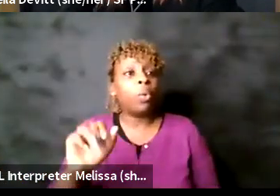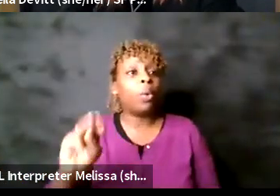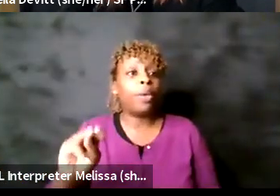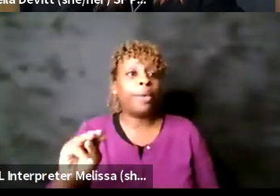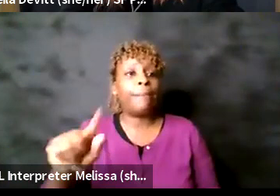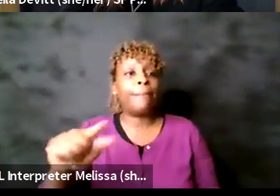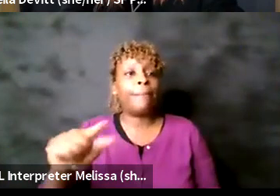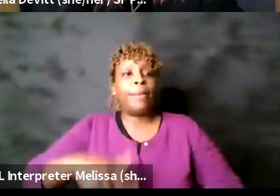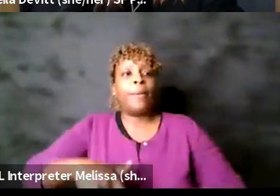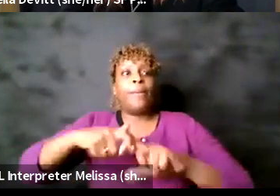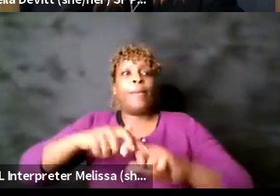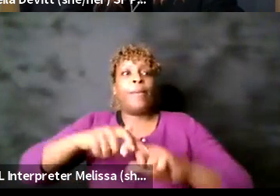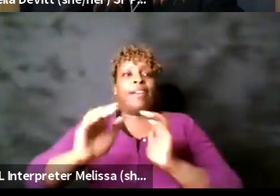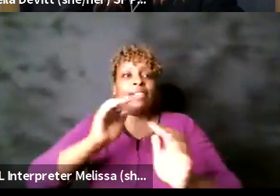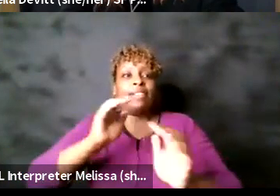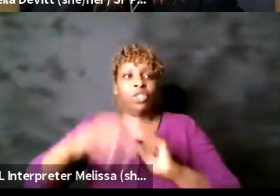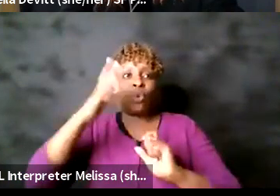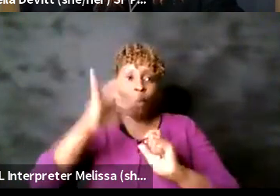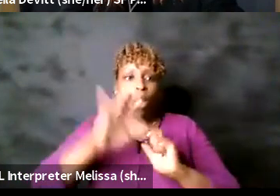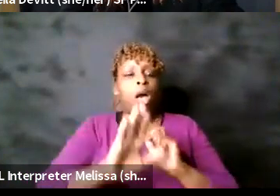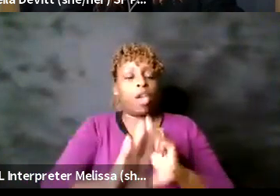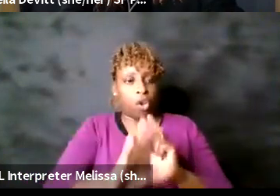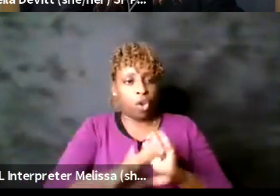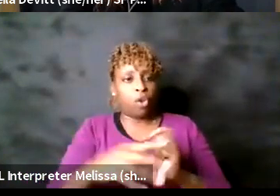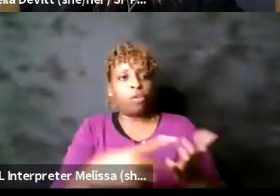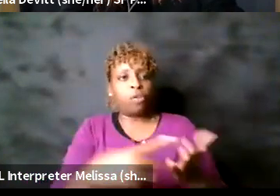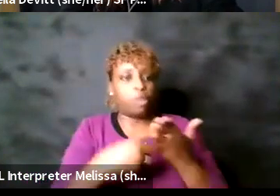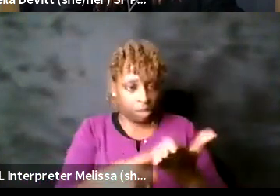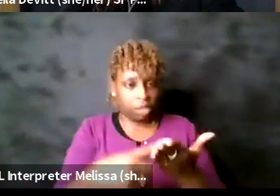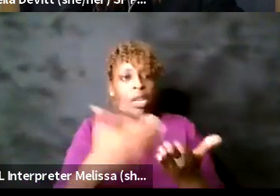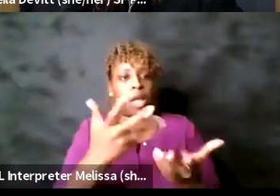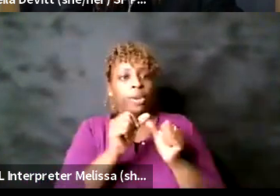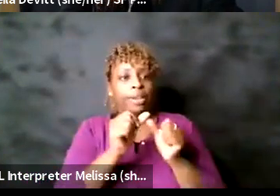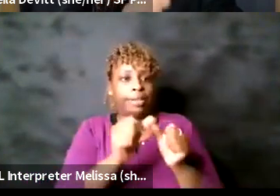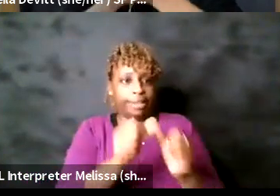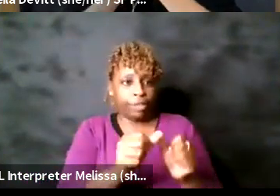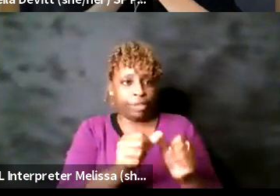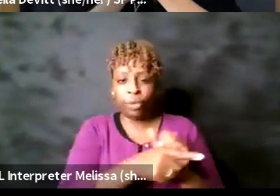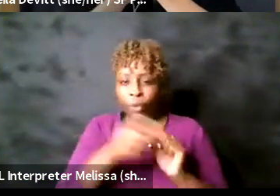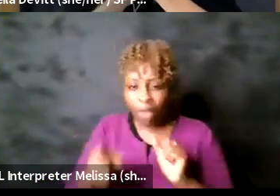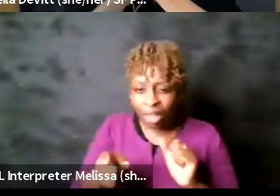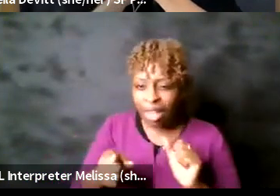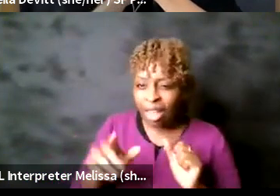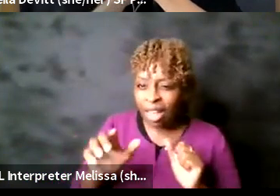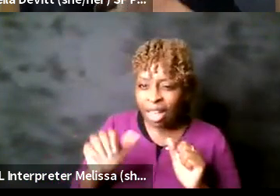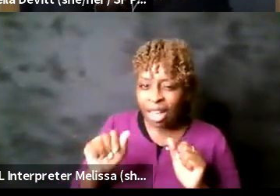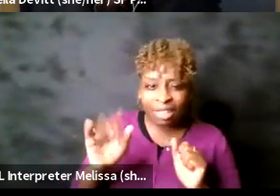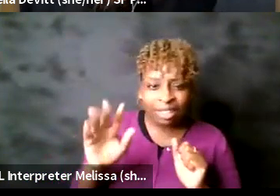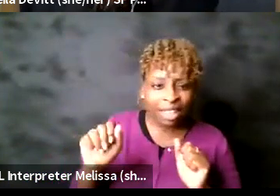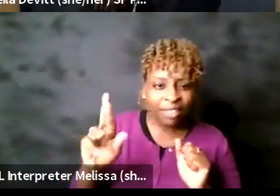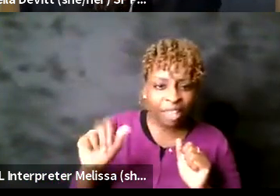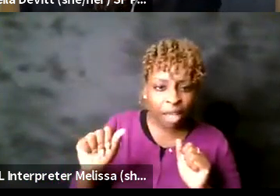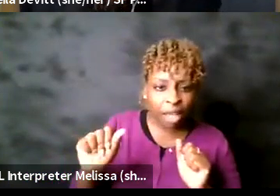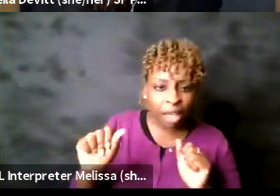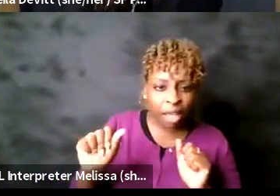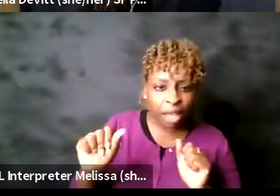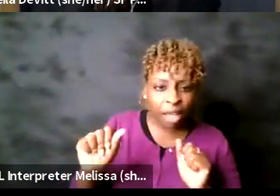talking about lucienne um i also know that tavia you have a heart out at seven um so i just want to make sure that you get to say a last piece before you